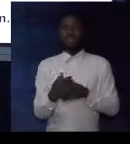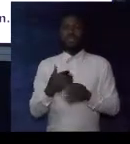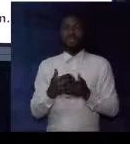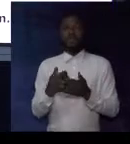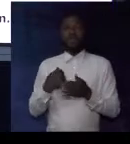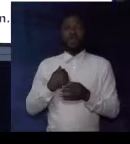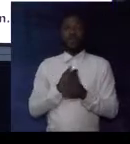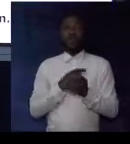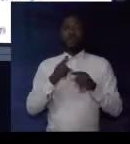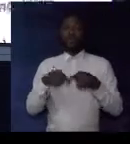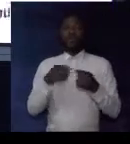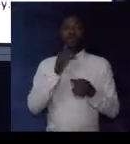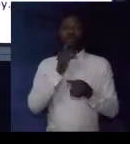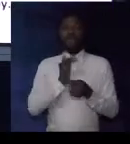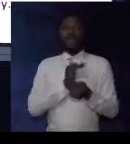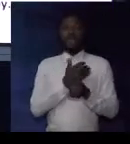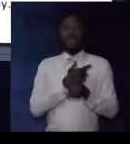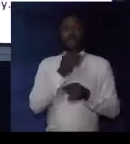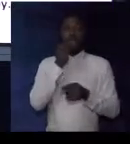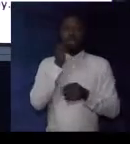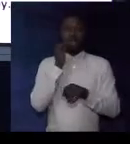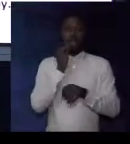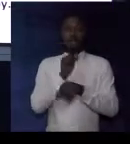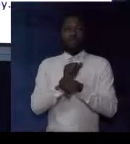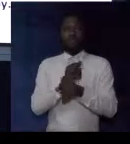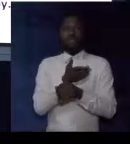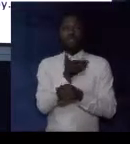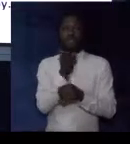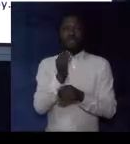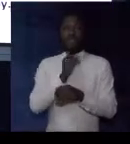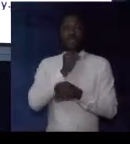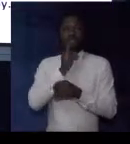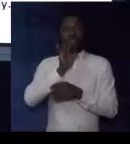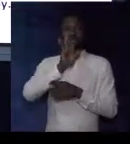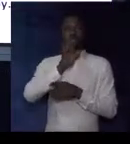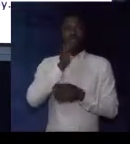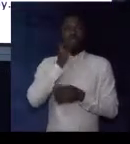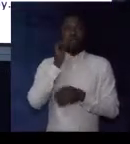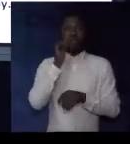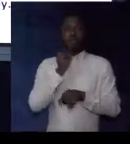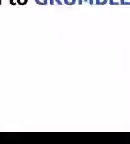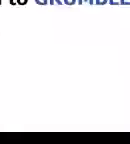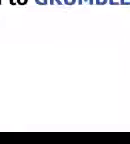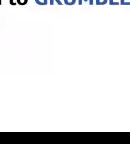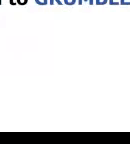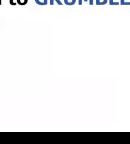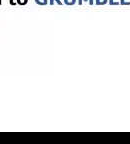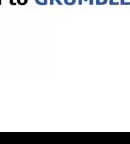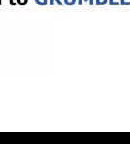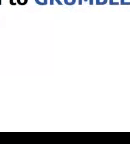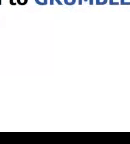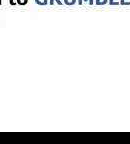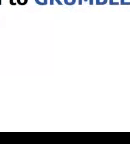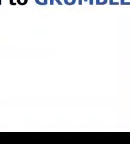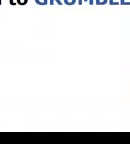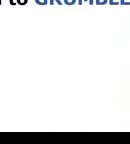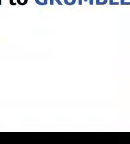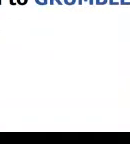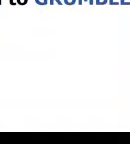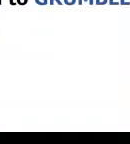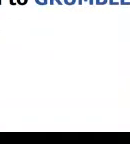The last thing before we go is our homework. This is your homework. Please copy your homework